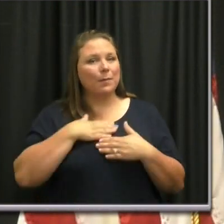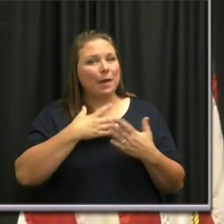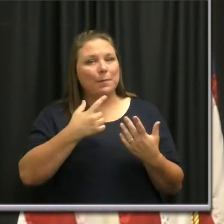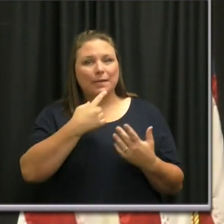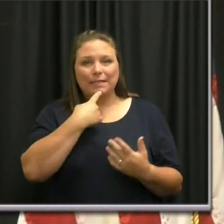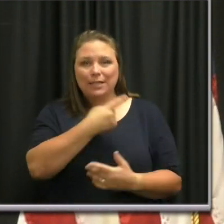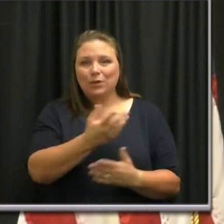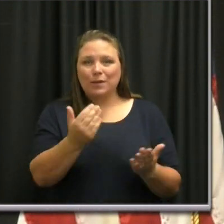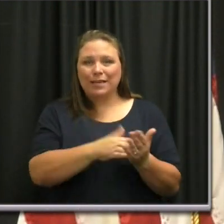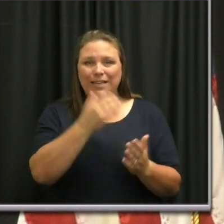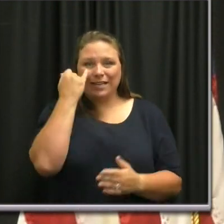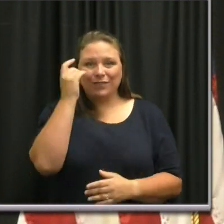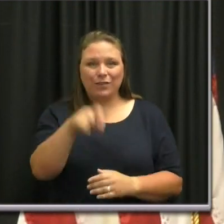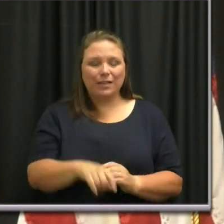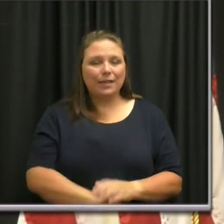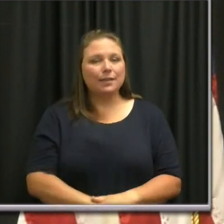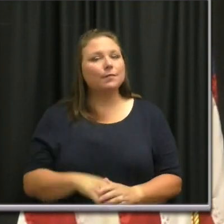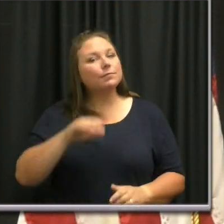repeat them if needed.